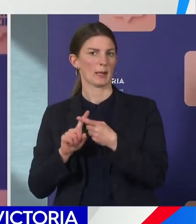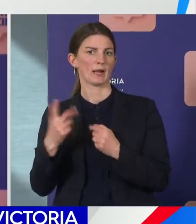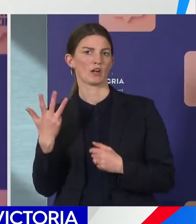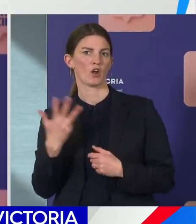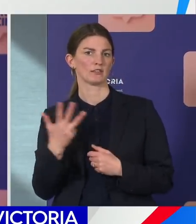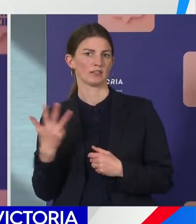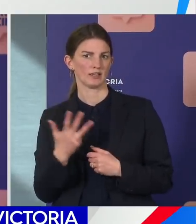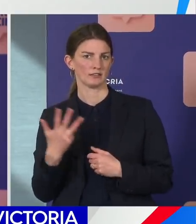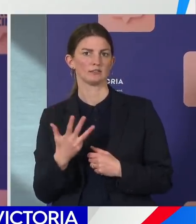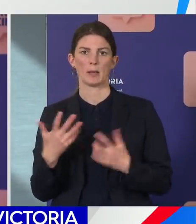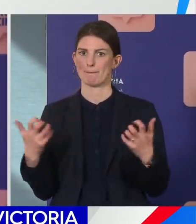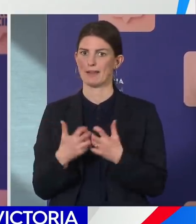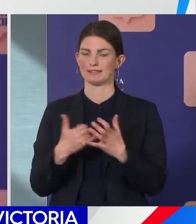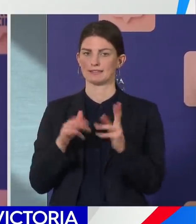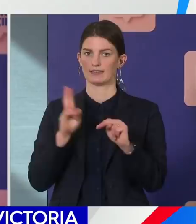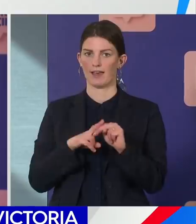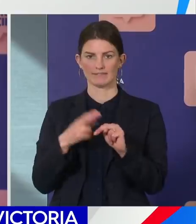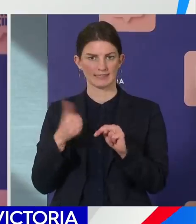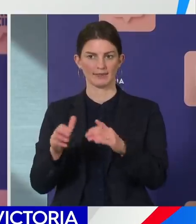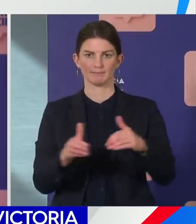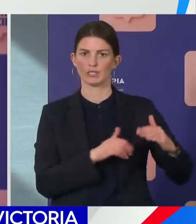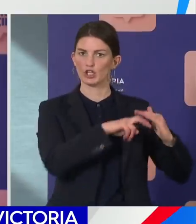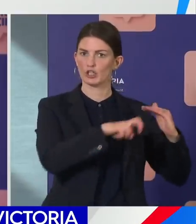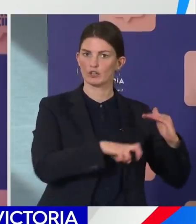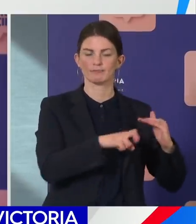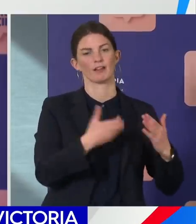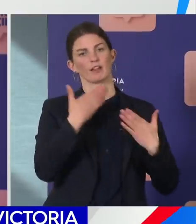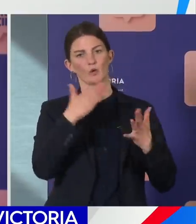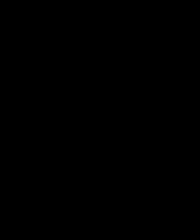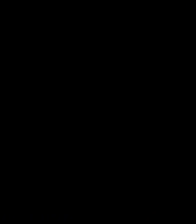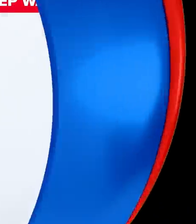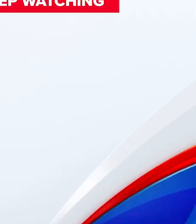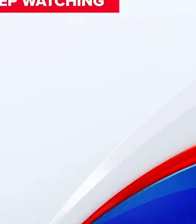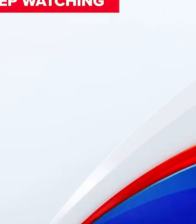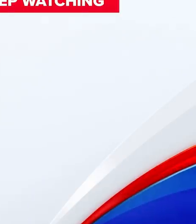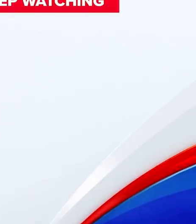team at RMH for the phenomenal work they are doing to keep our critical services going. you.